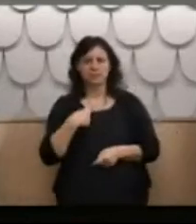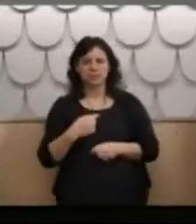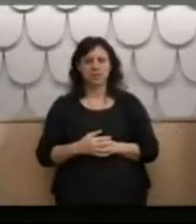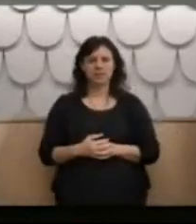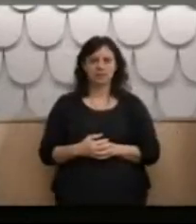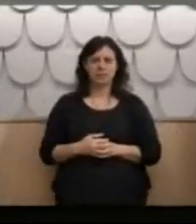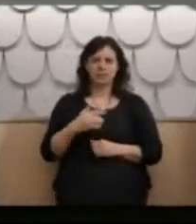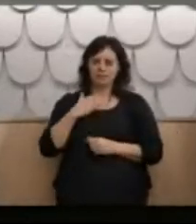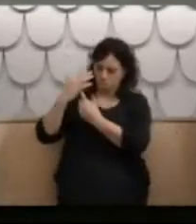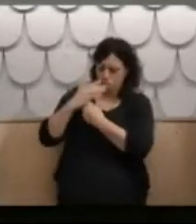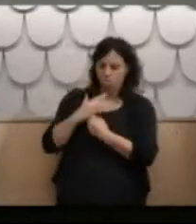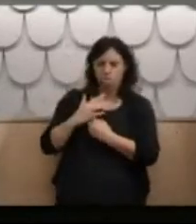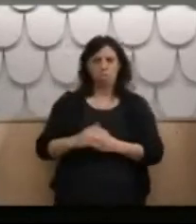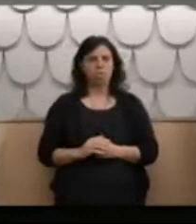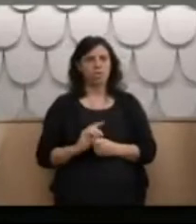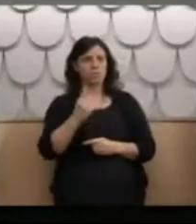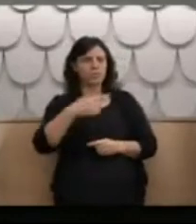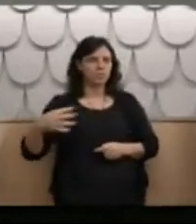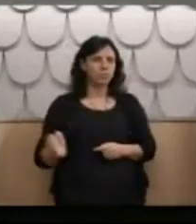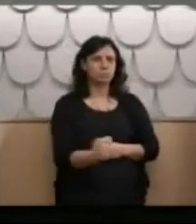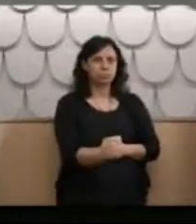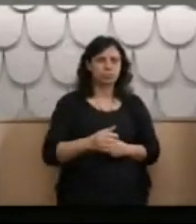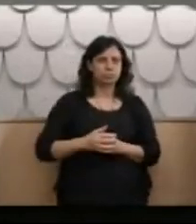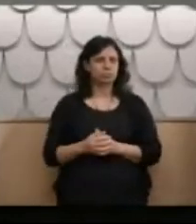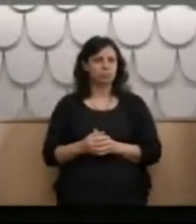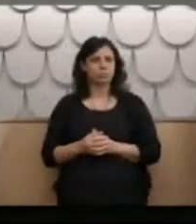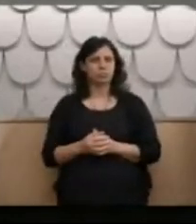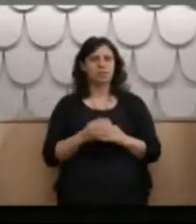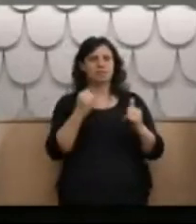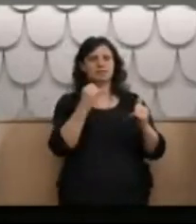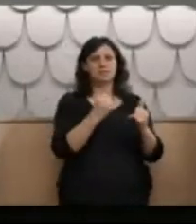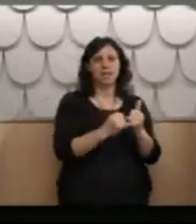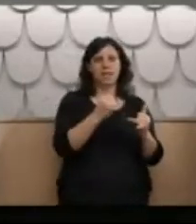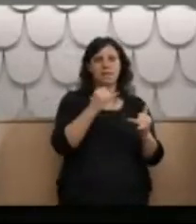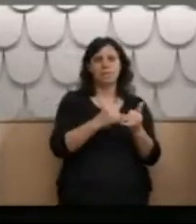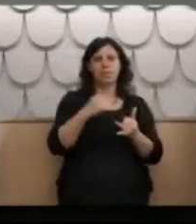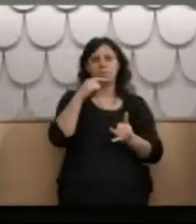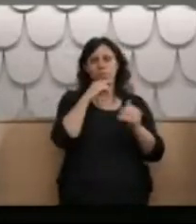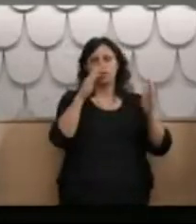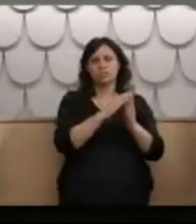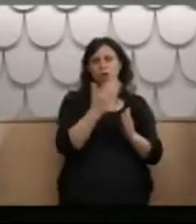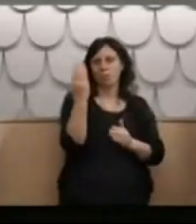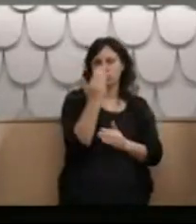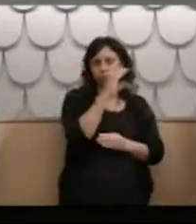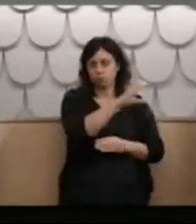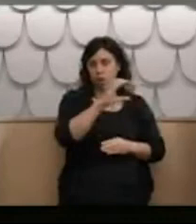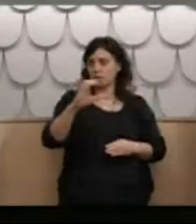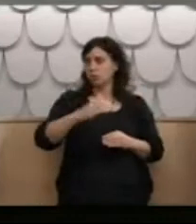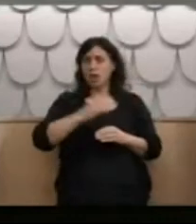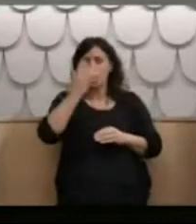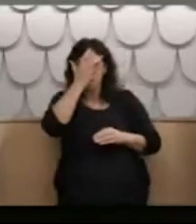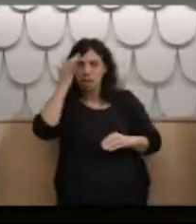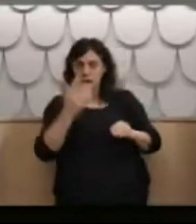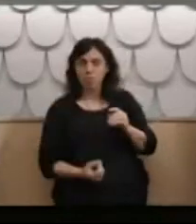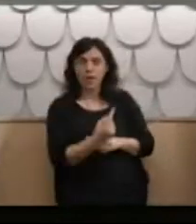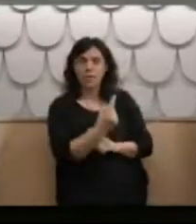My first placement was in Samurai Boys Home in Christchurch. I don't remember anything that happened there. After a couple of months there,